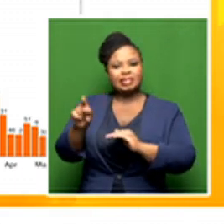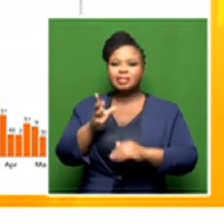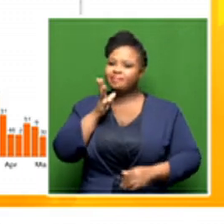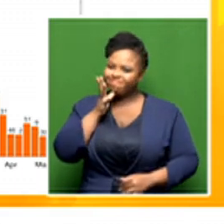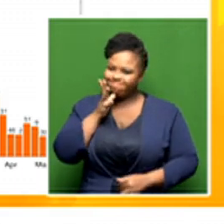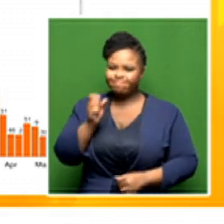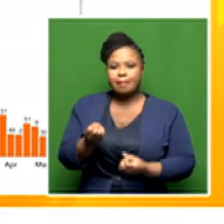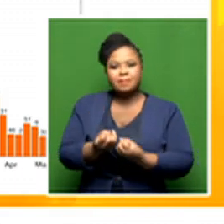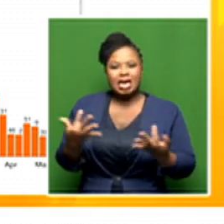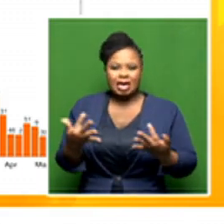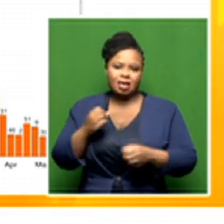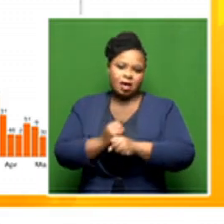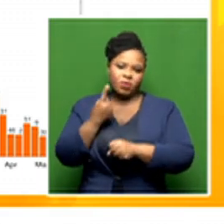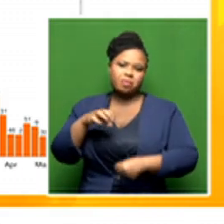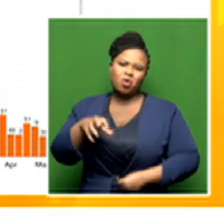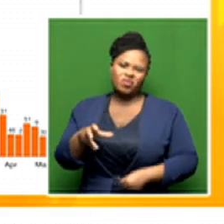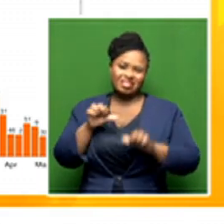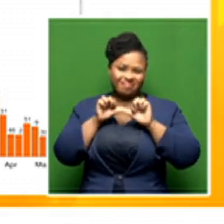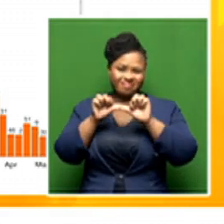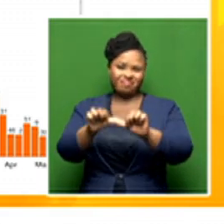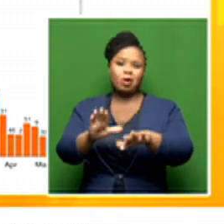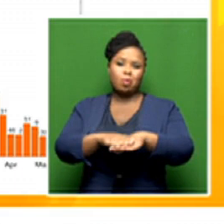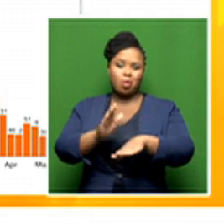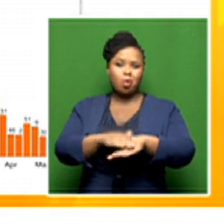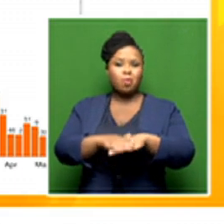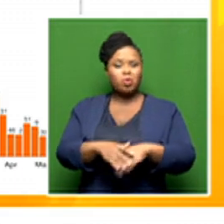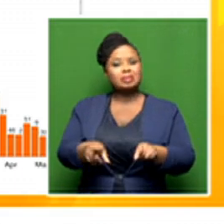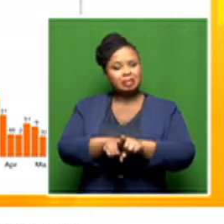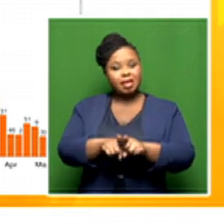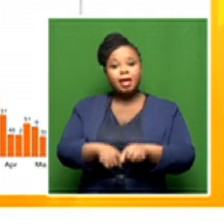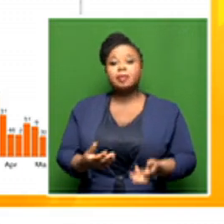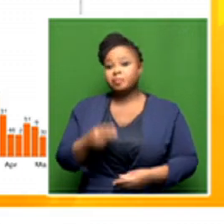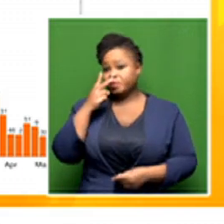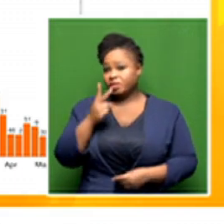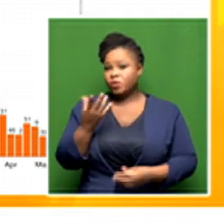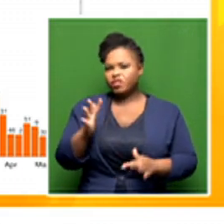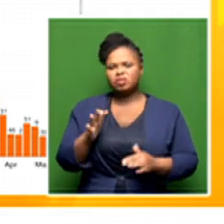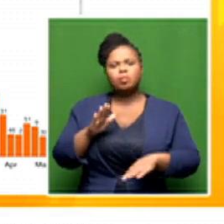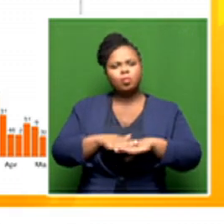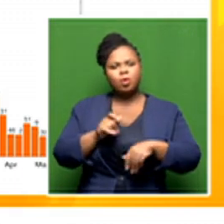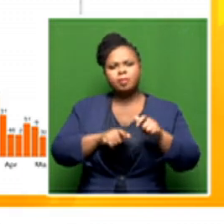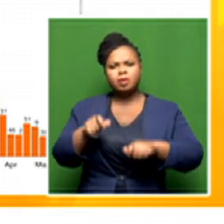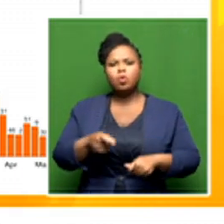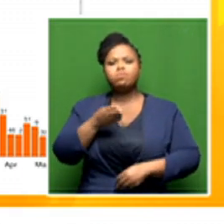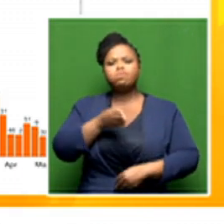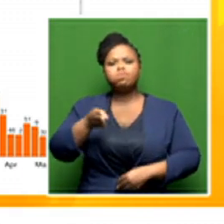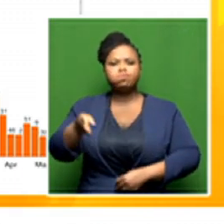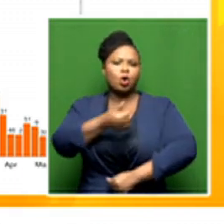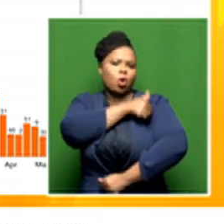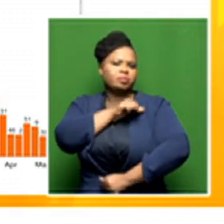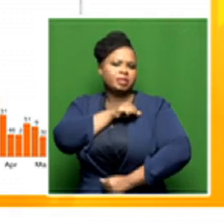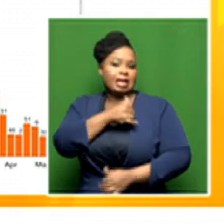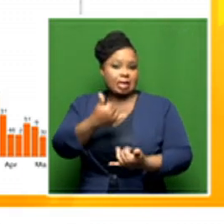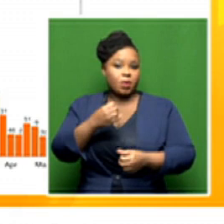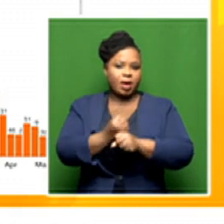continue and unfortunately, possibly increase as we saw more people being admitted into hospitals